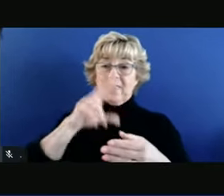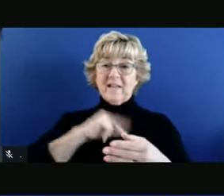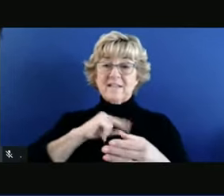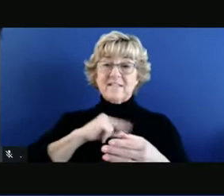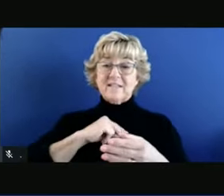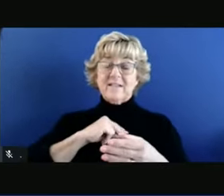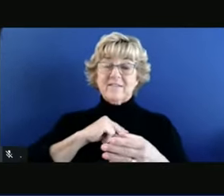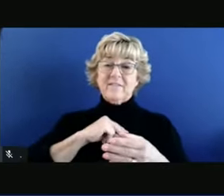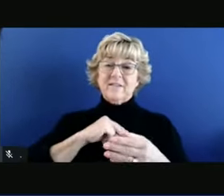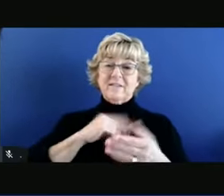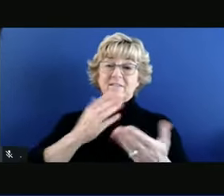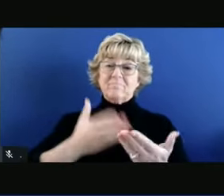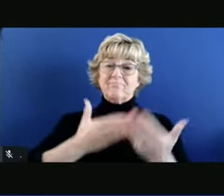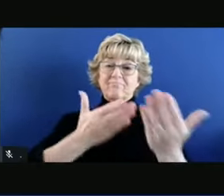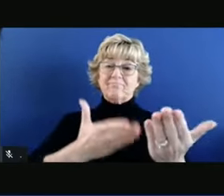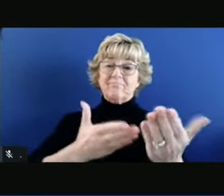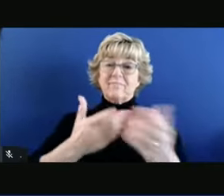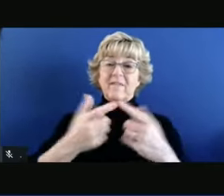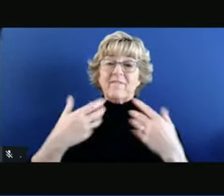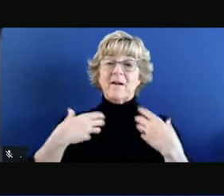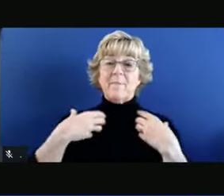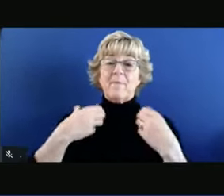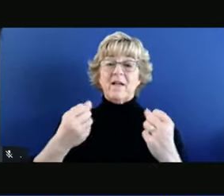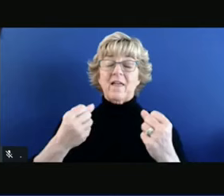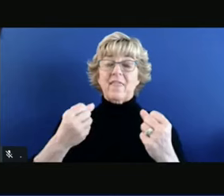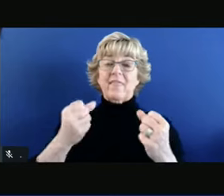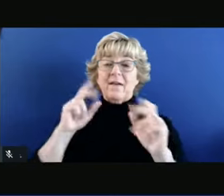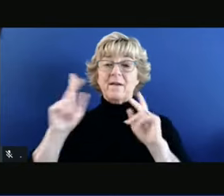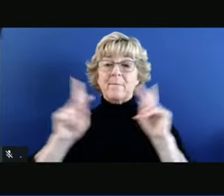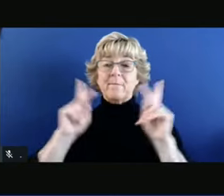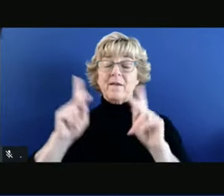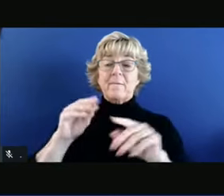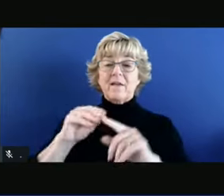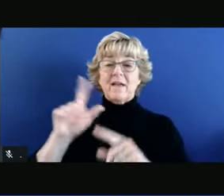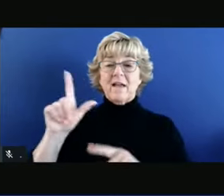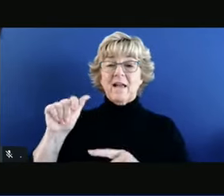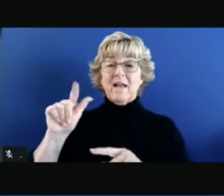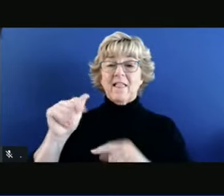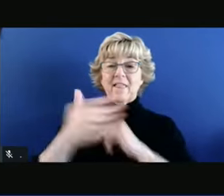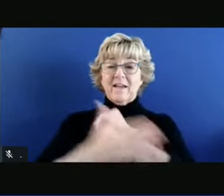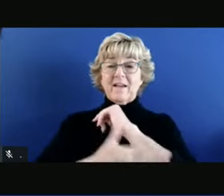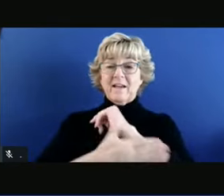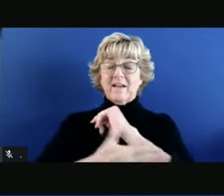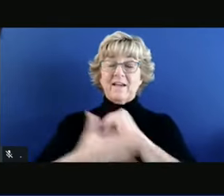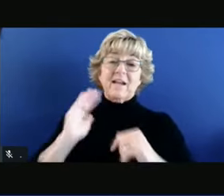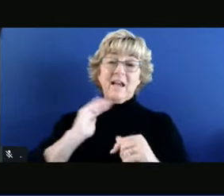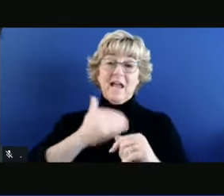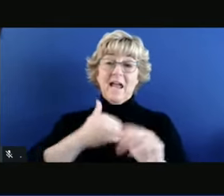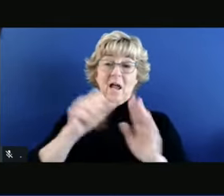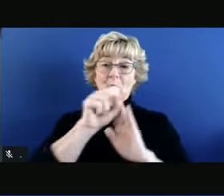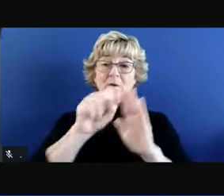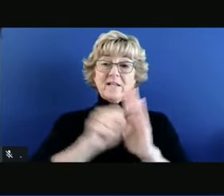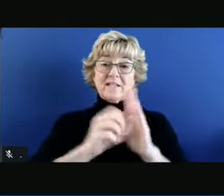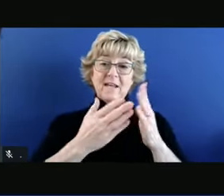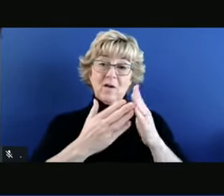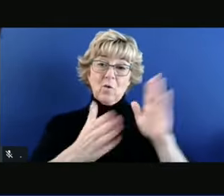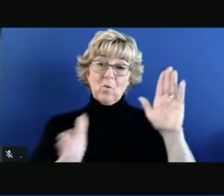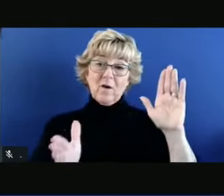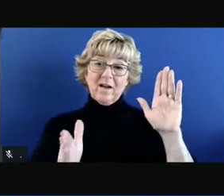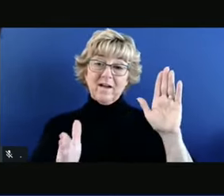from health officials in Los Angeles County. As we've always said, our statewide guidance